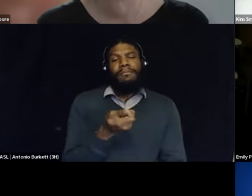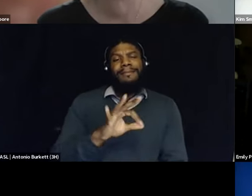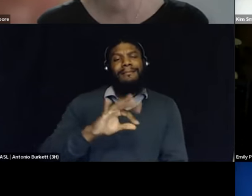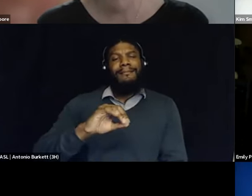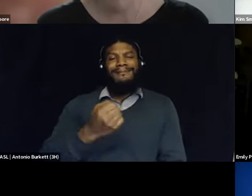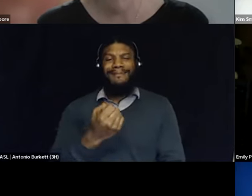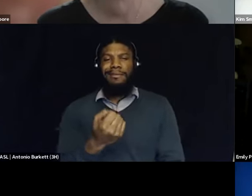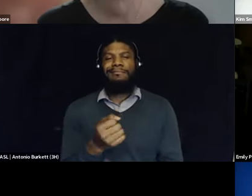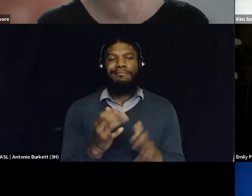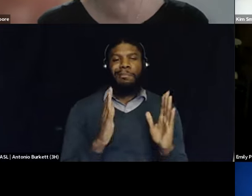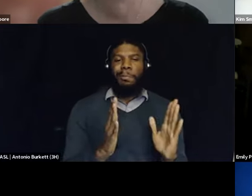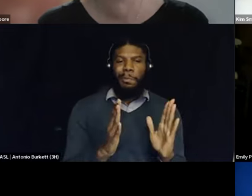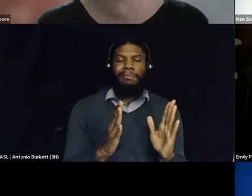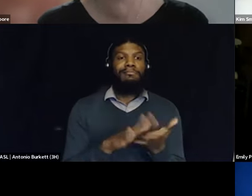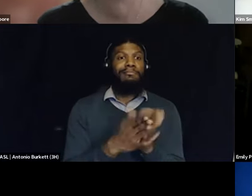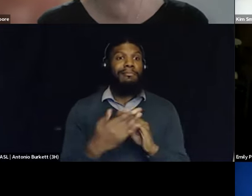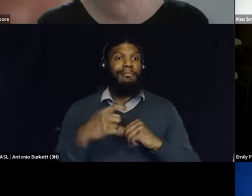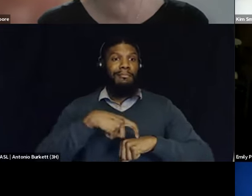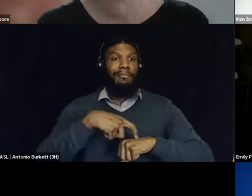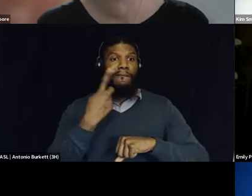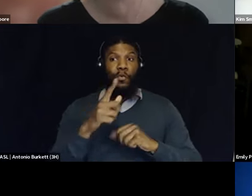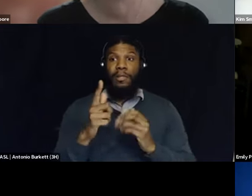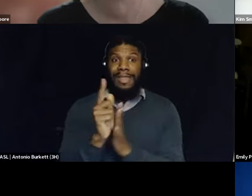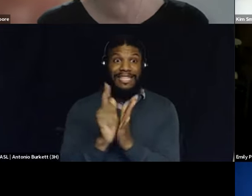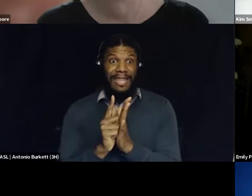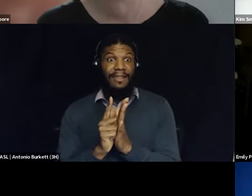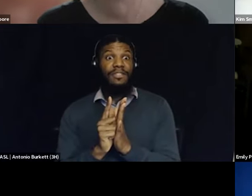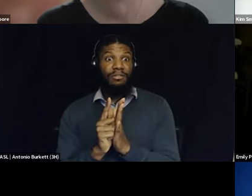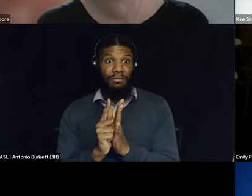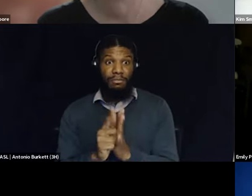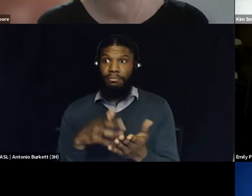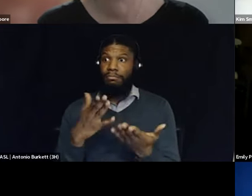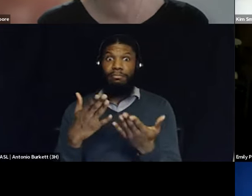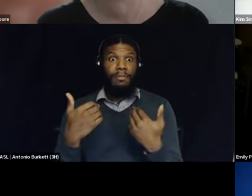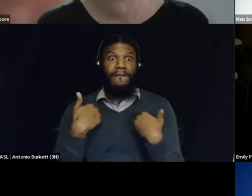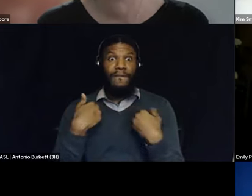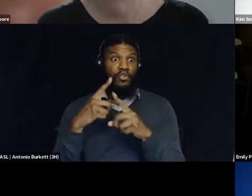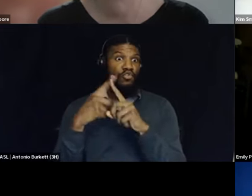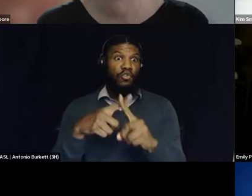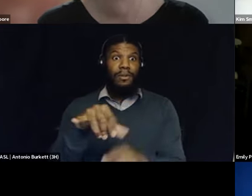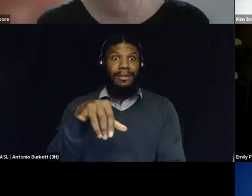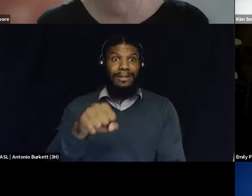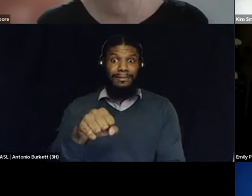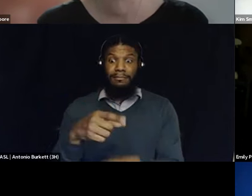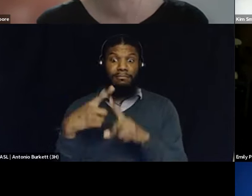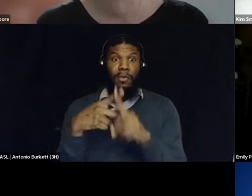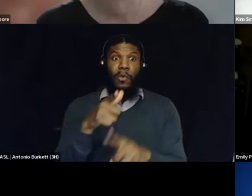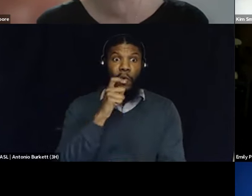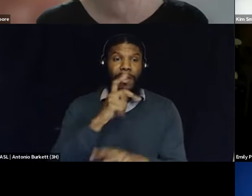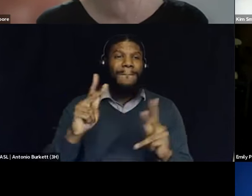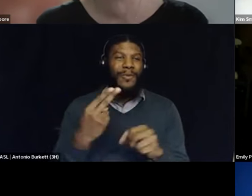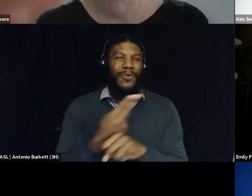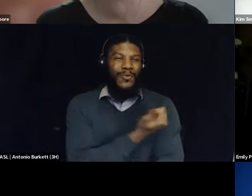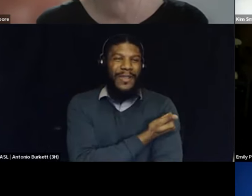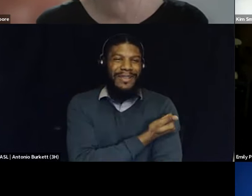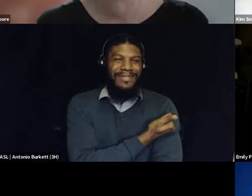really became a time where legislatively there was a target um on people who use drugs um